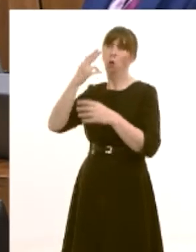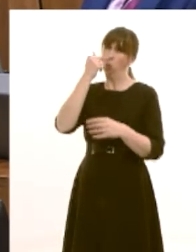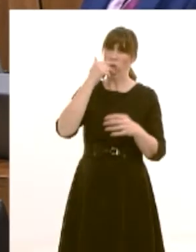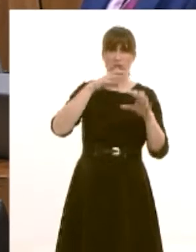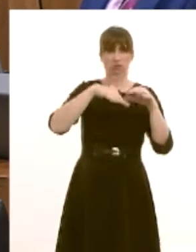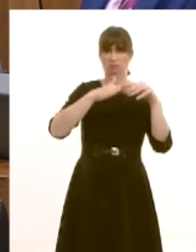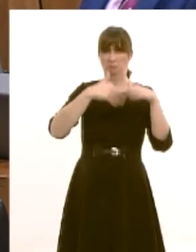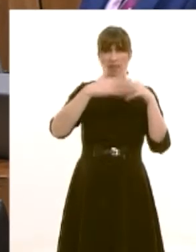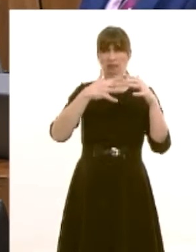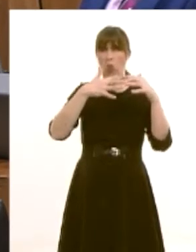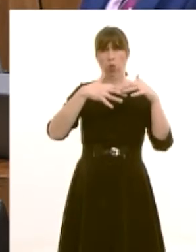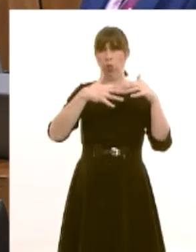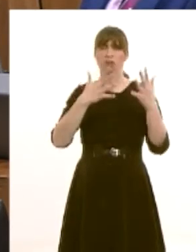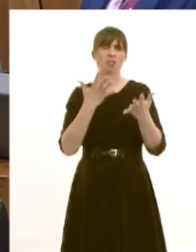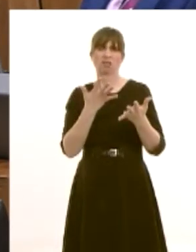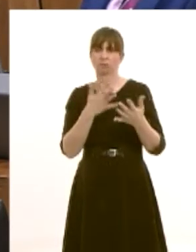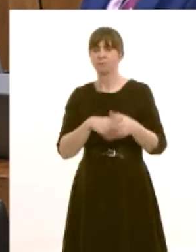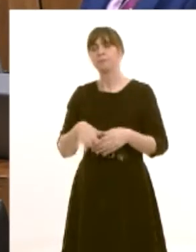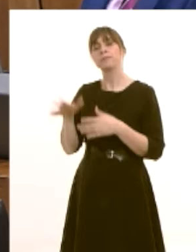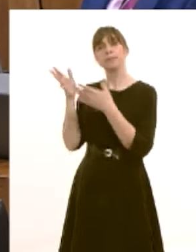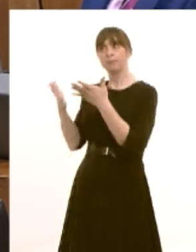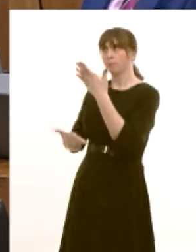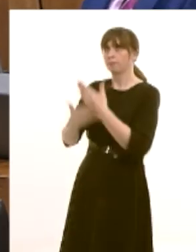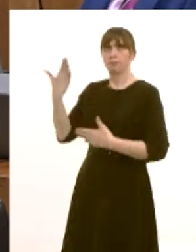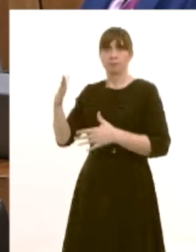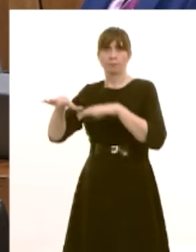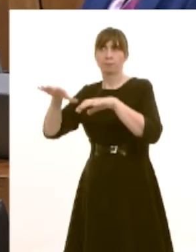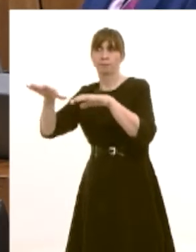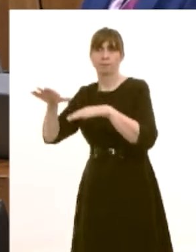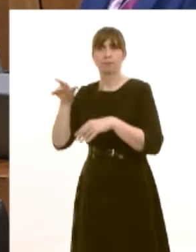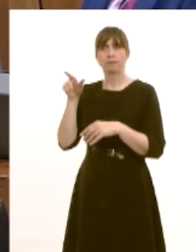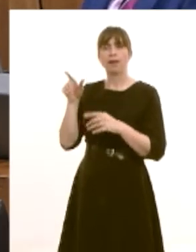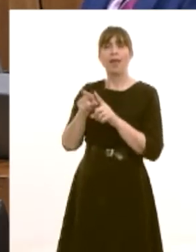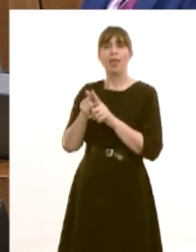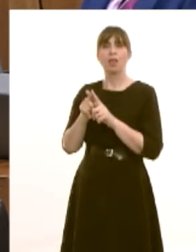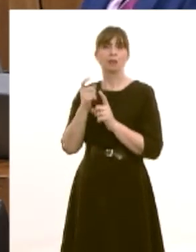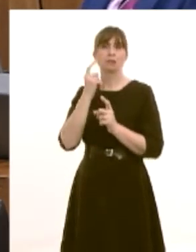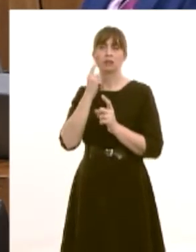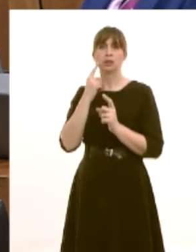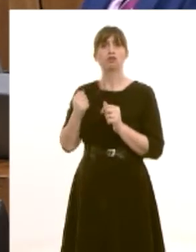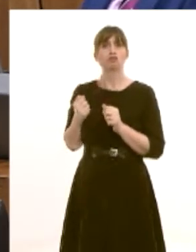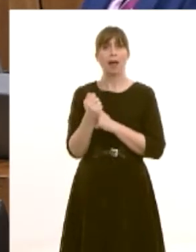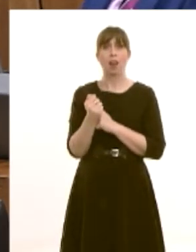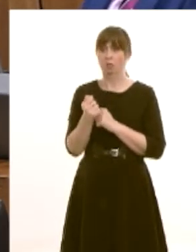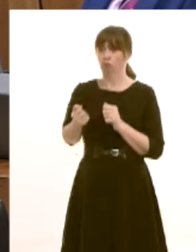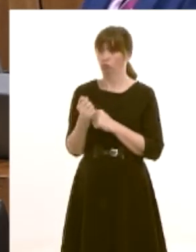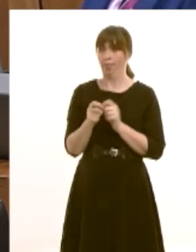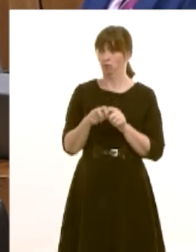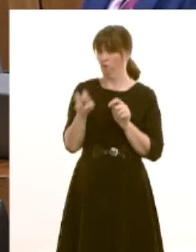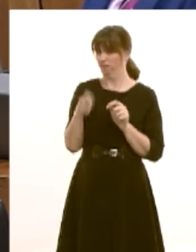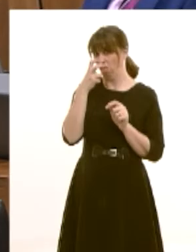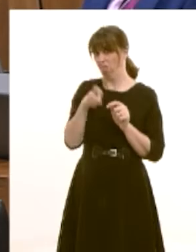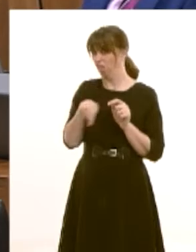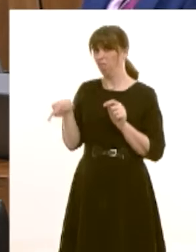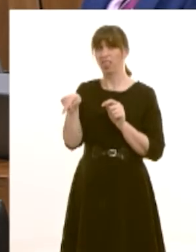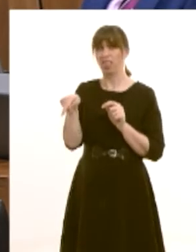their uh their sell by date and of course it's uh it's next it's very close to public transport hubs the railway station particularly which will make it very easy for